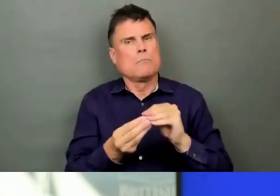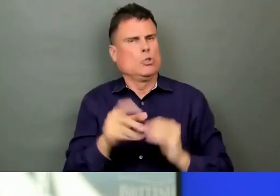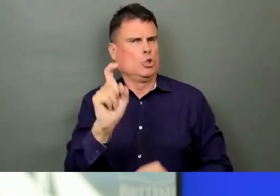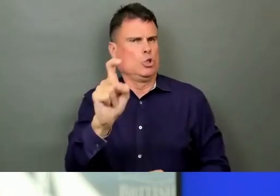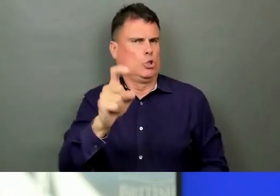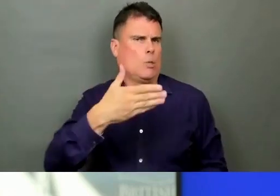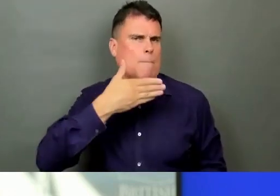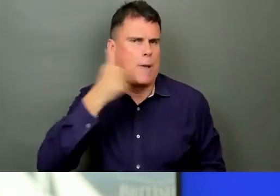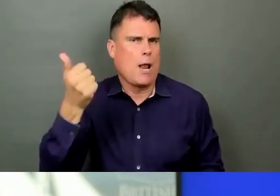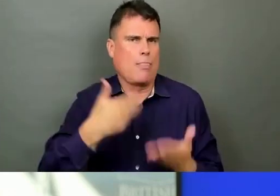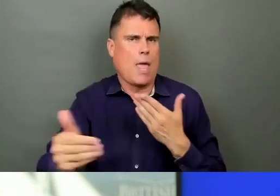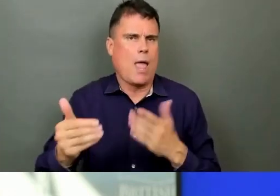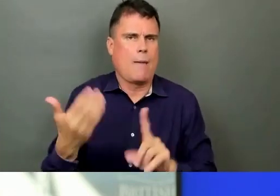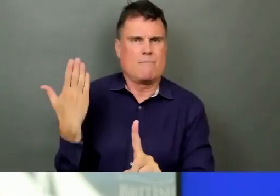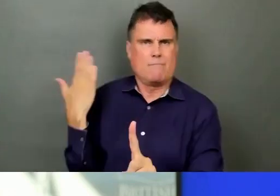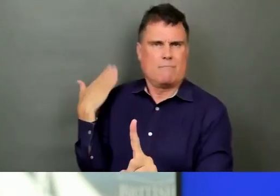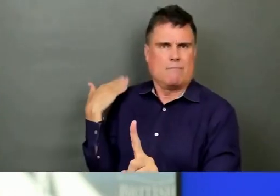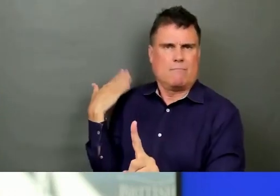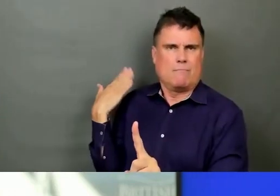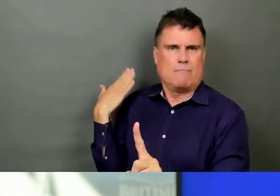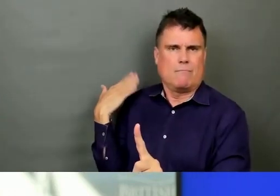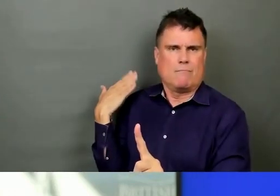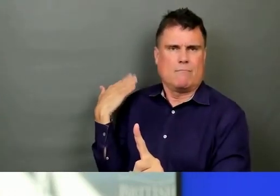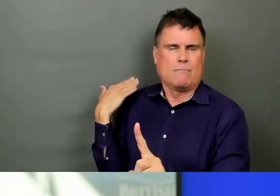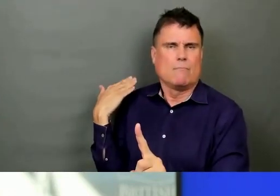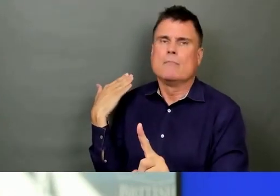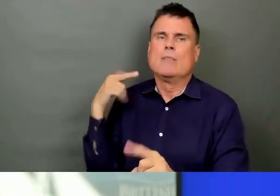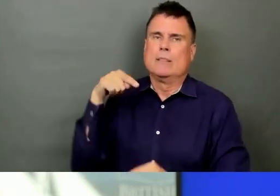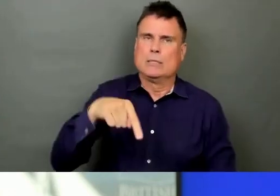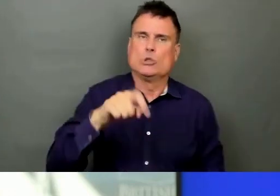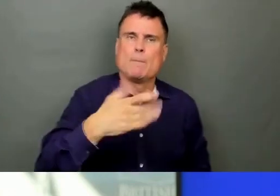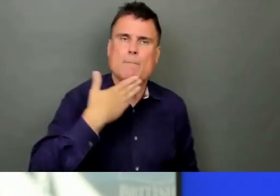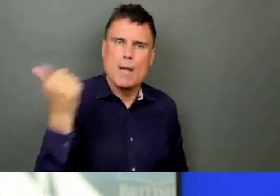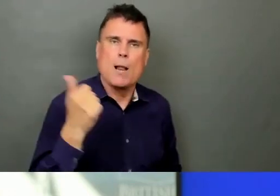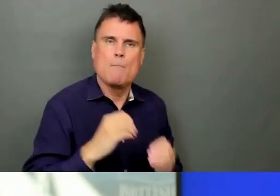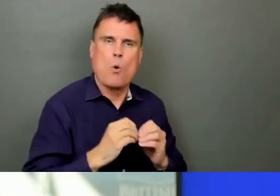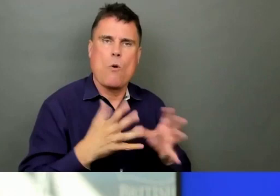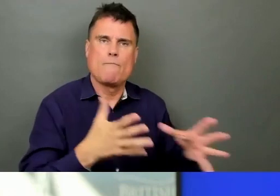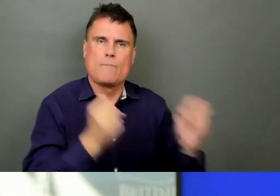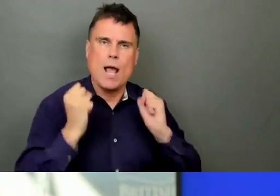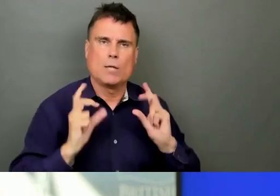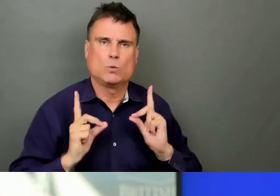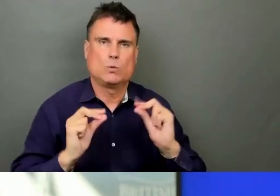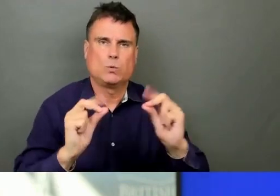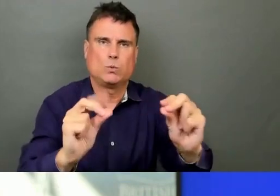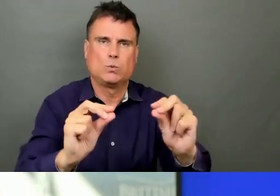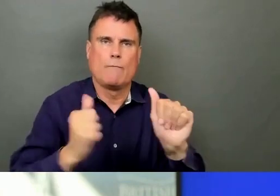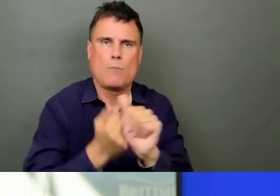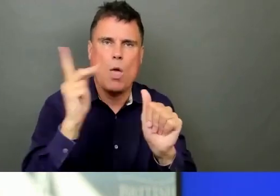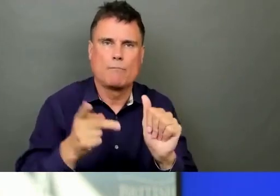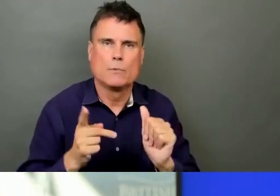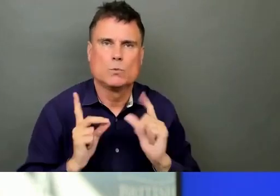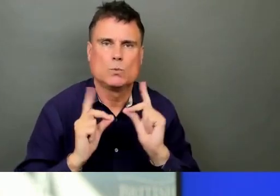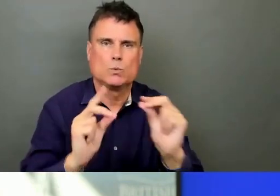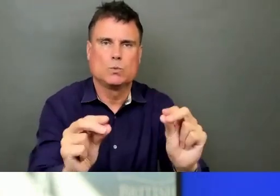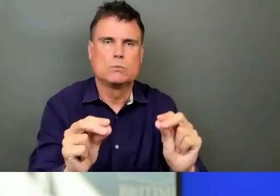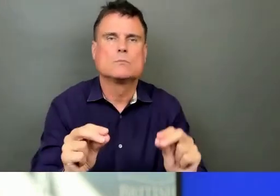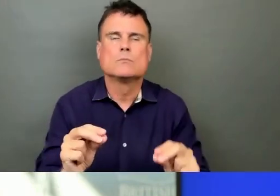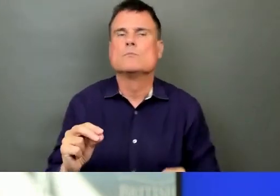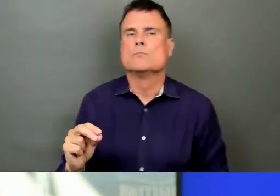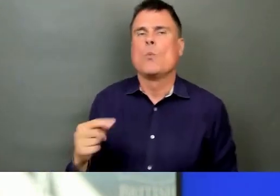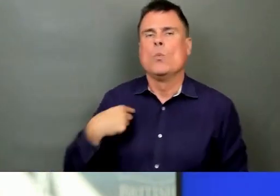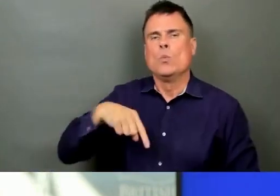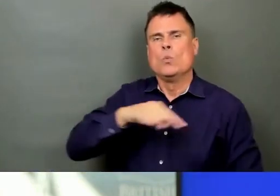appreciation because we have been working very closely with the ambulance paramedics of BC to make sure that we have